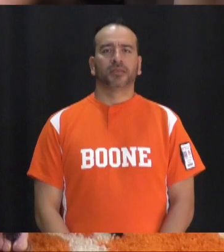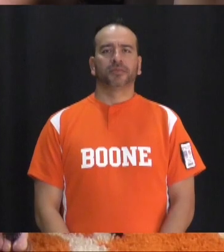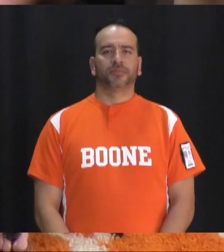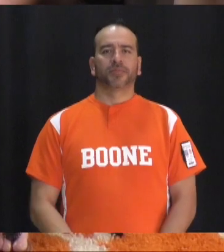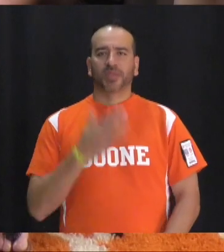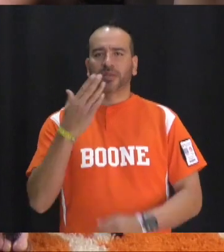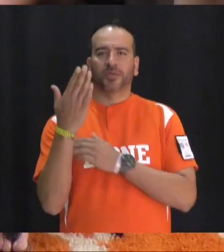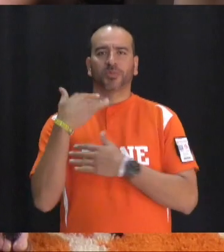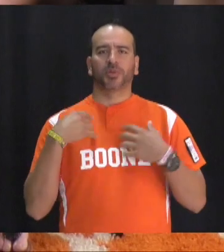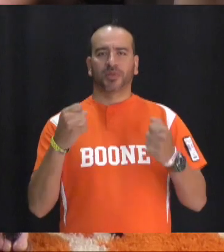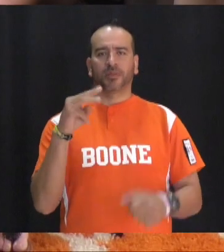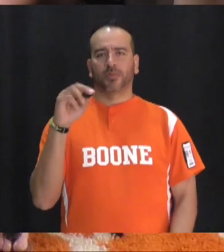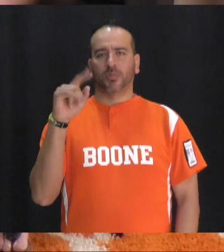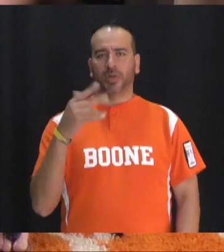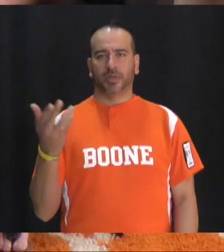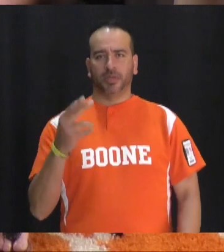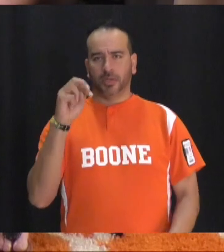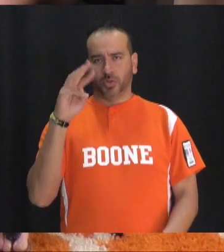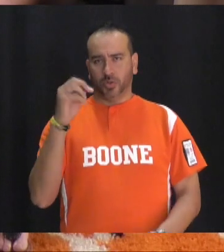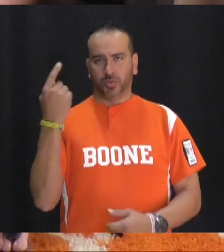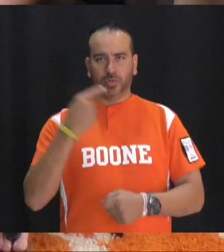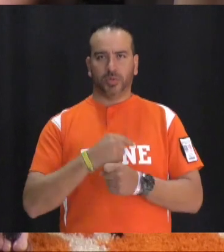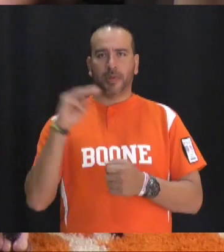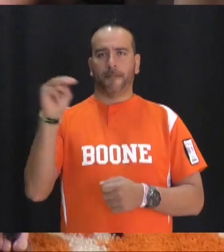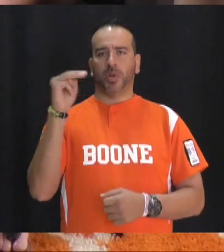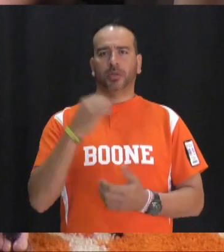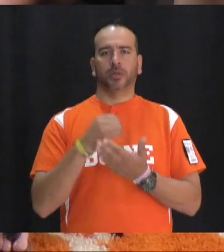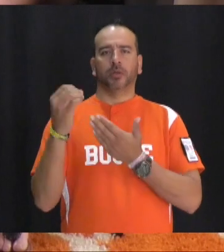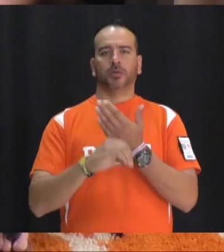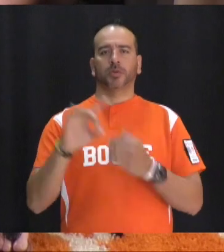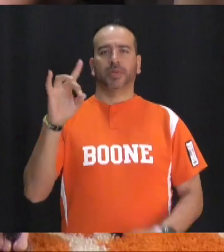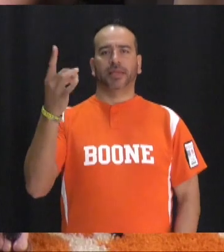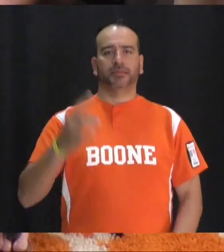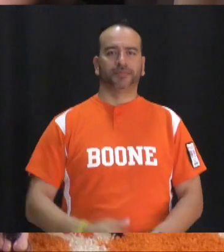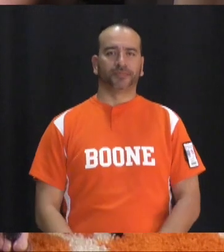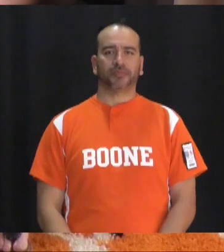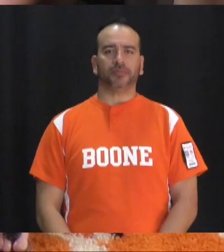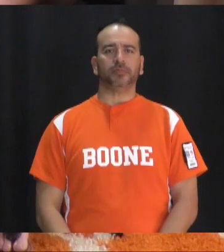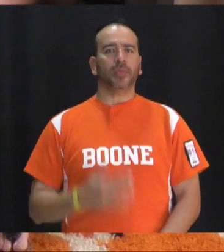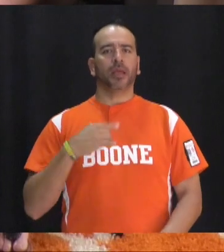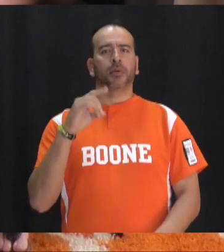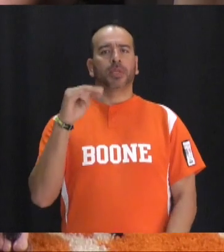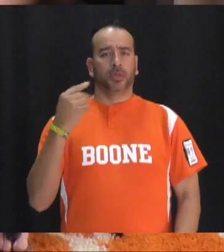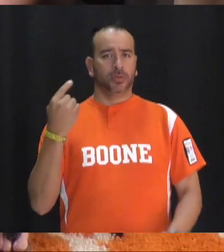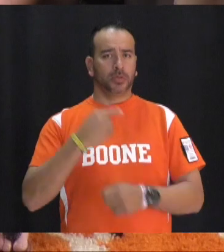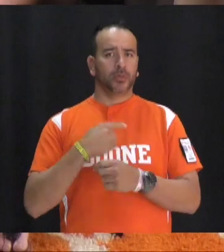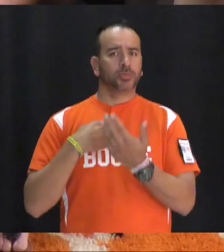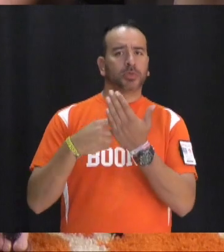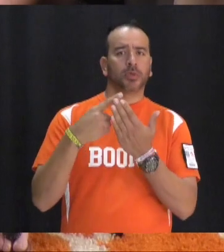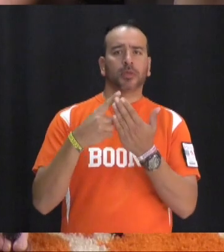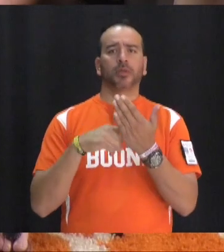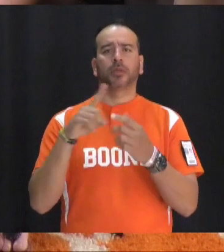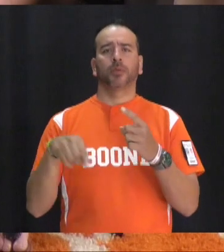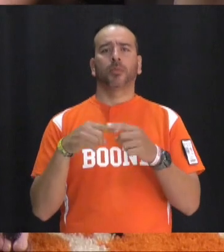good morning Braves I'm Molly and here's your brave TV news this Monday today's October 8th and I'm Dylan today we're talking about